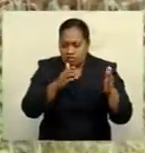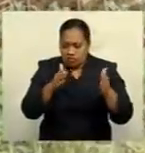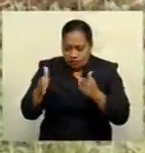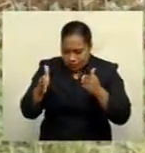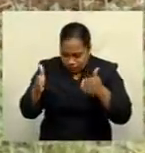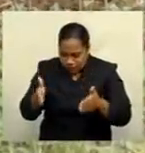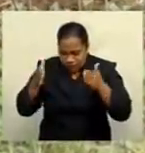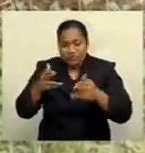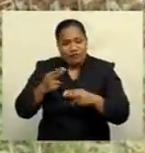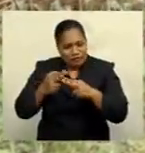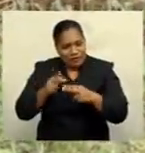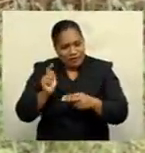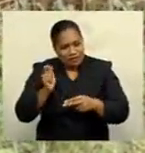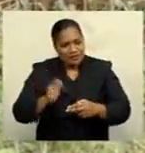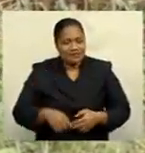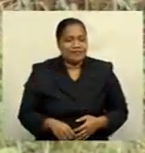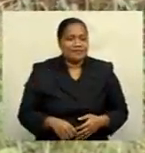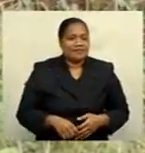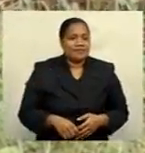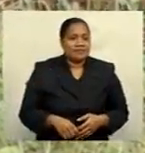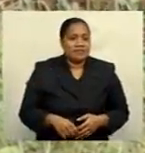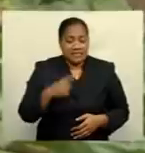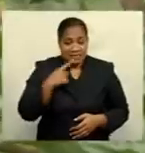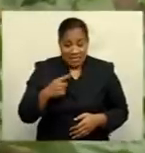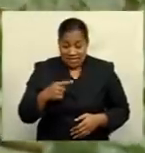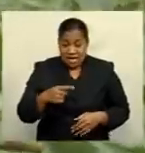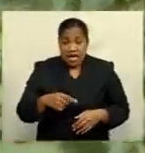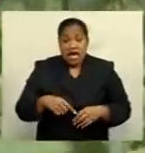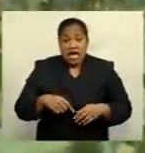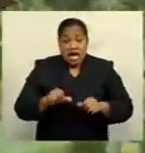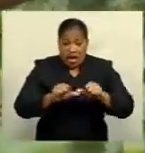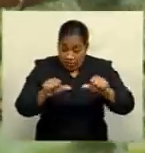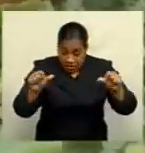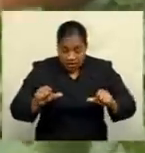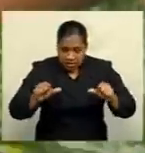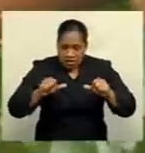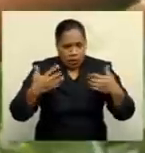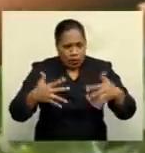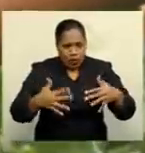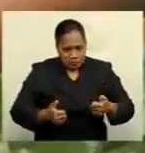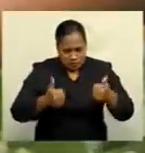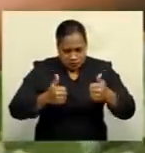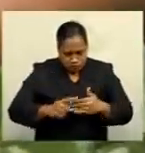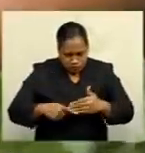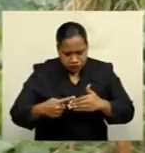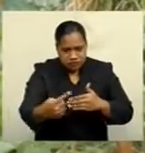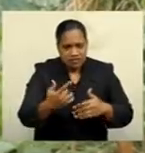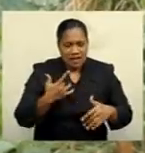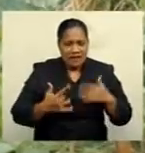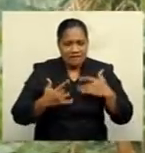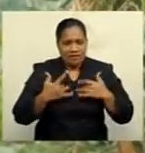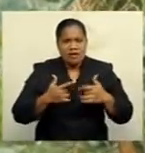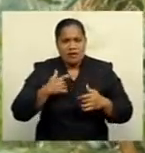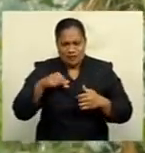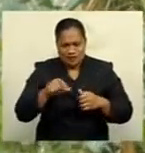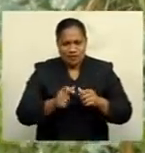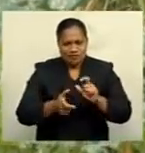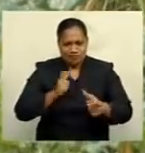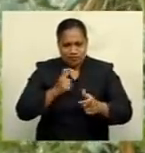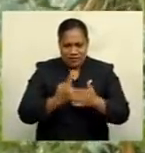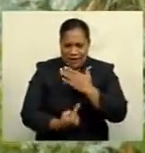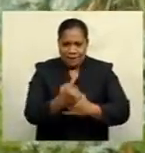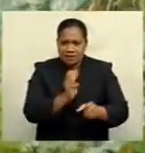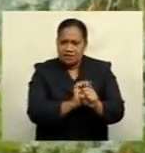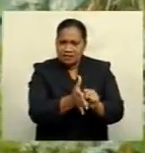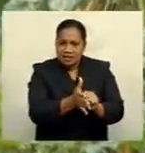According to Chant, agriculture ensures a sustainable livelihood. And with the country in crisis due to COVID-19, people should